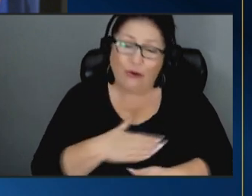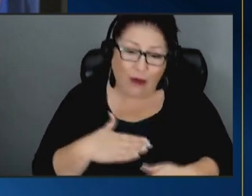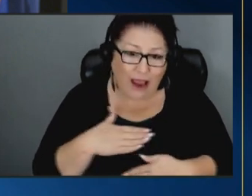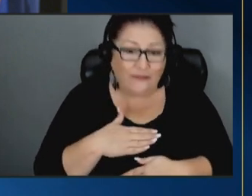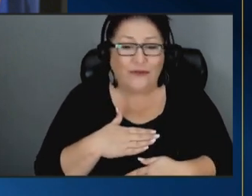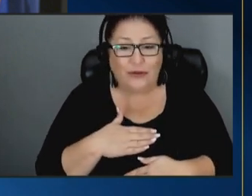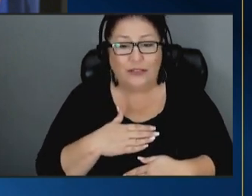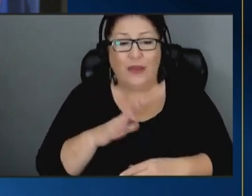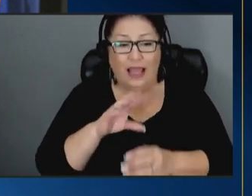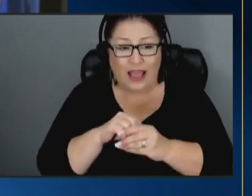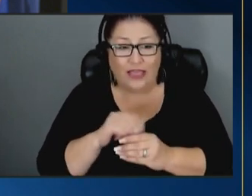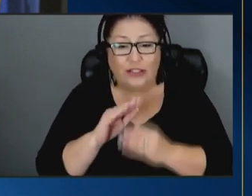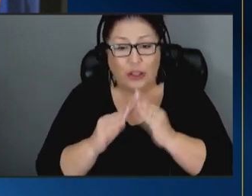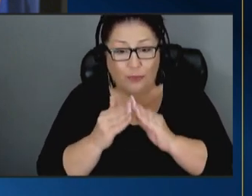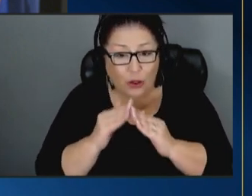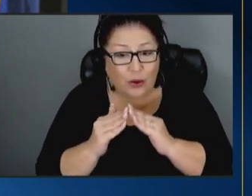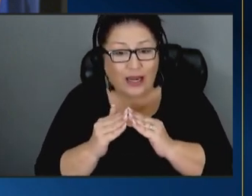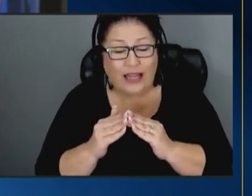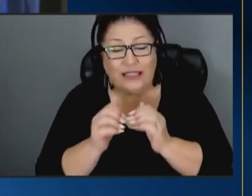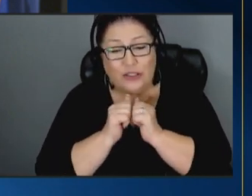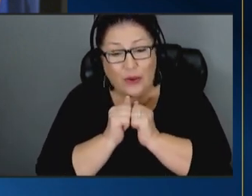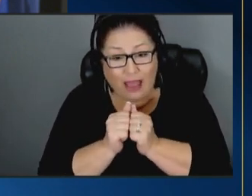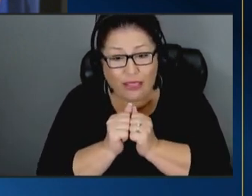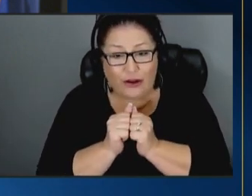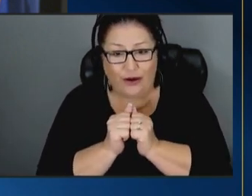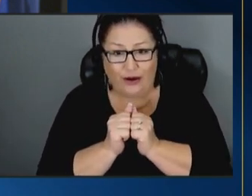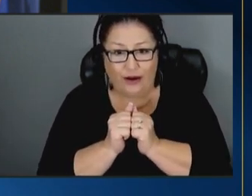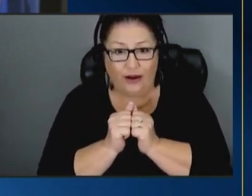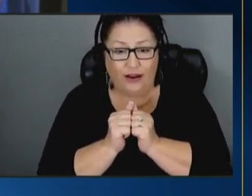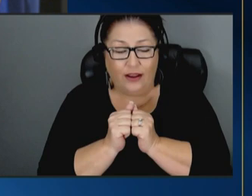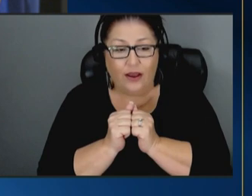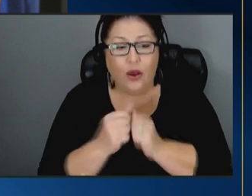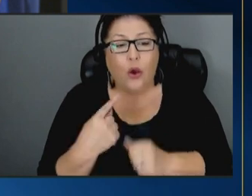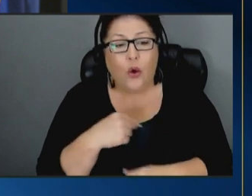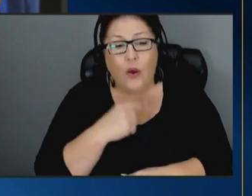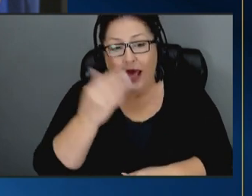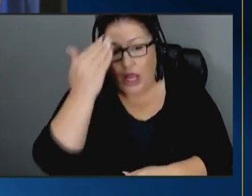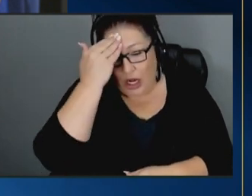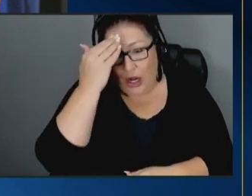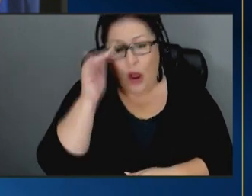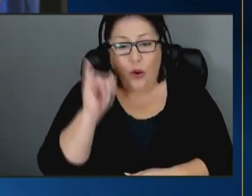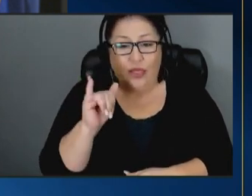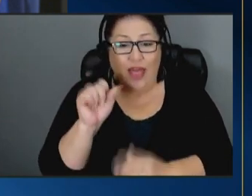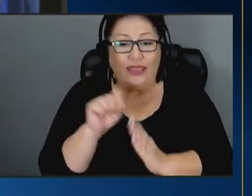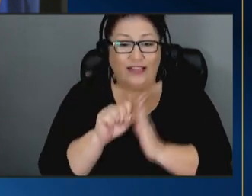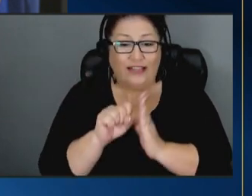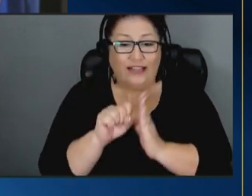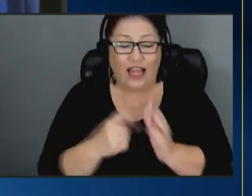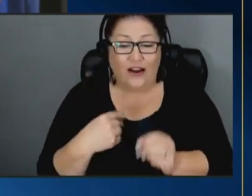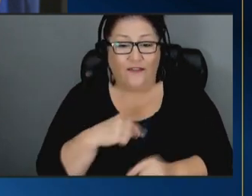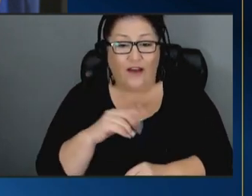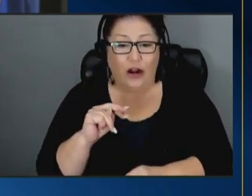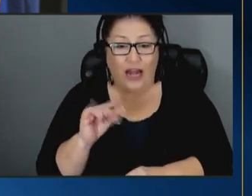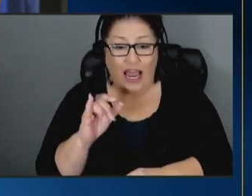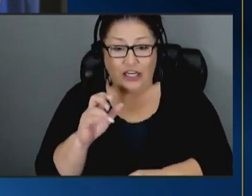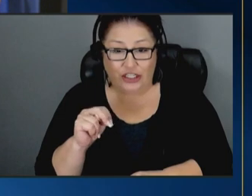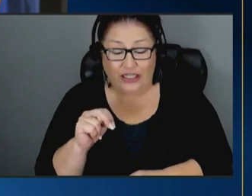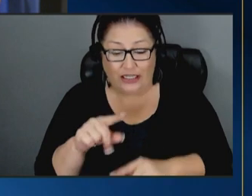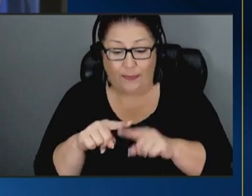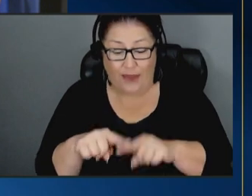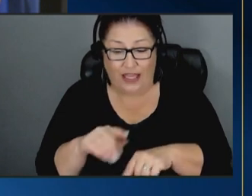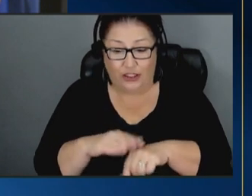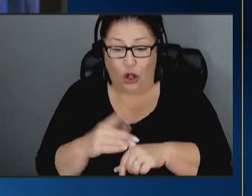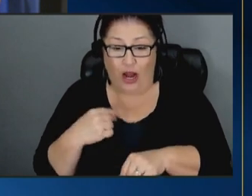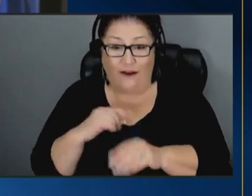community together we know that the state of our nation depends on the state of our families and i think you